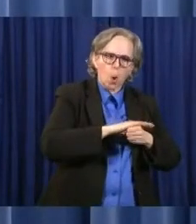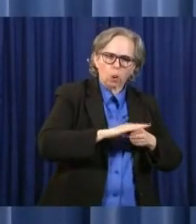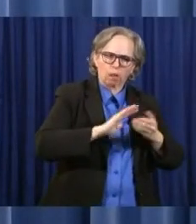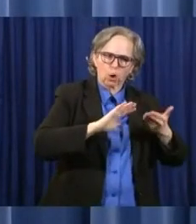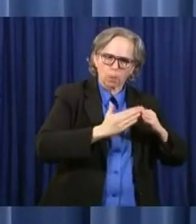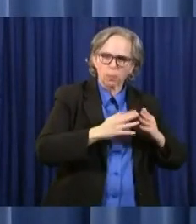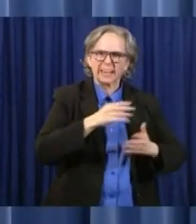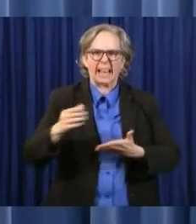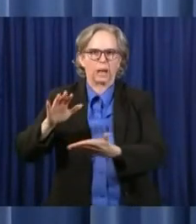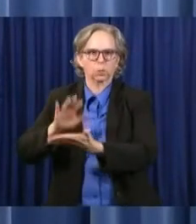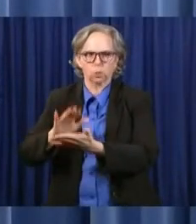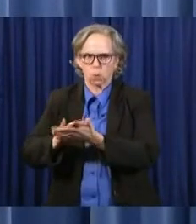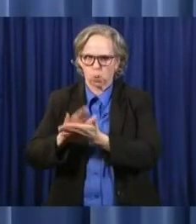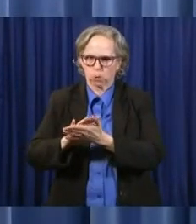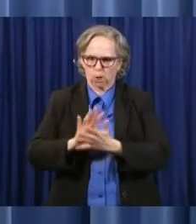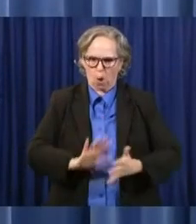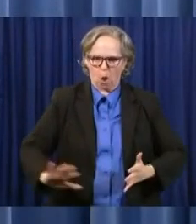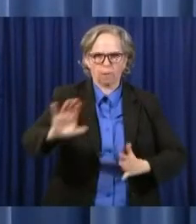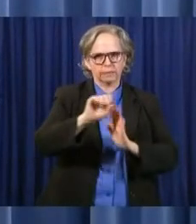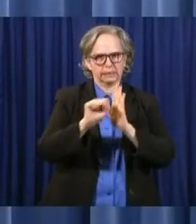throughout the state of Ohio.